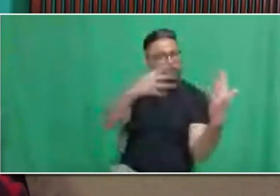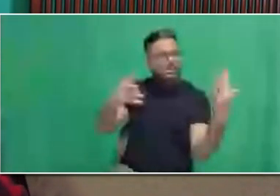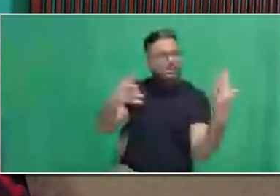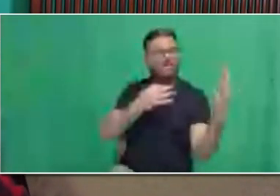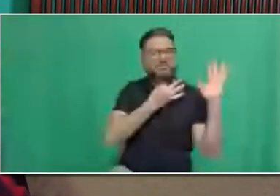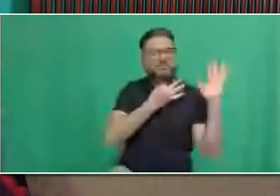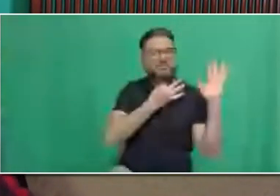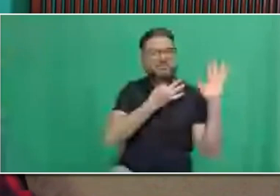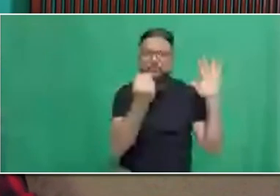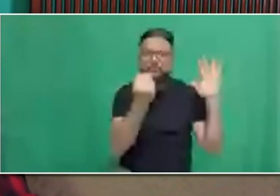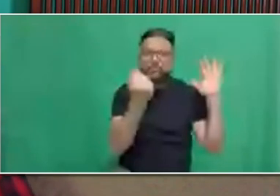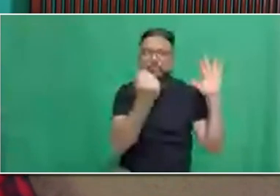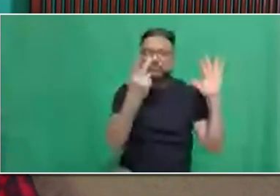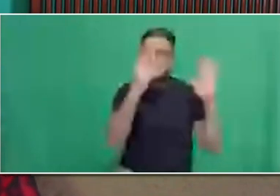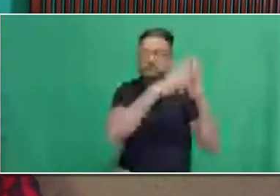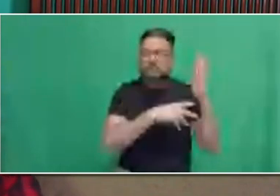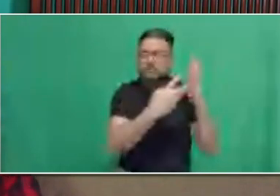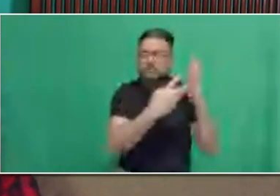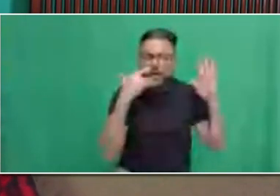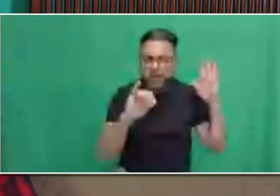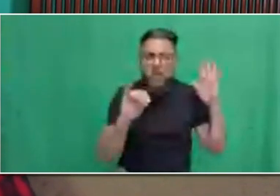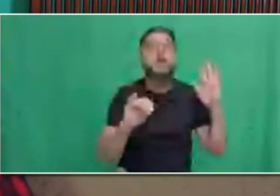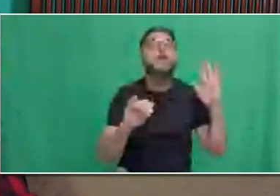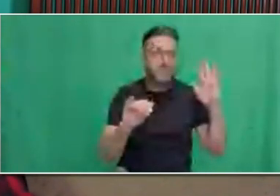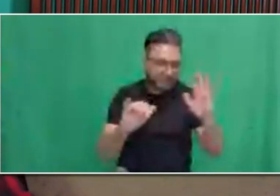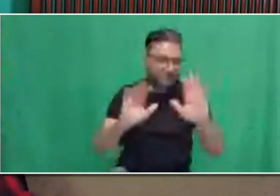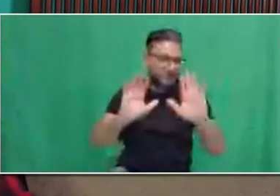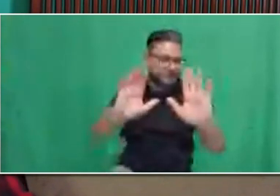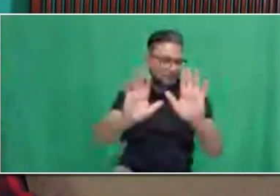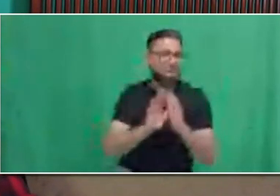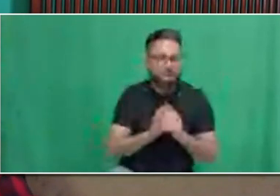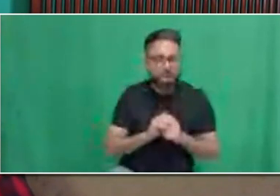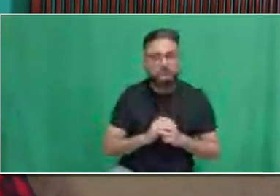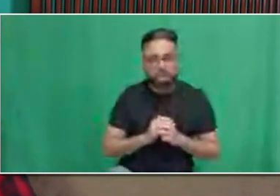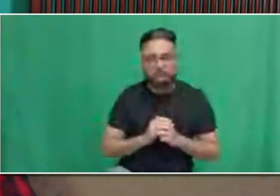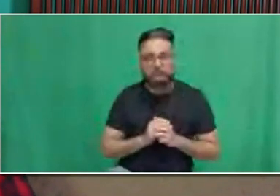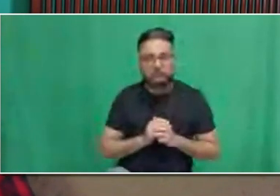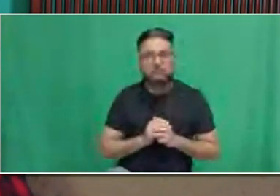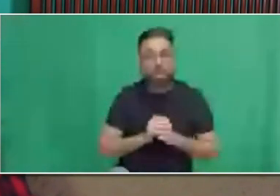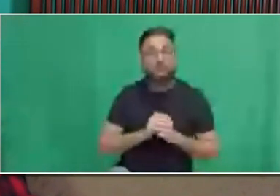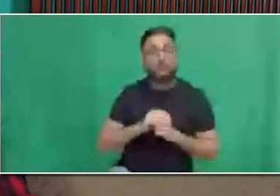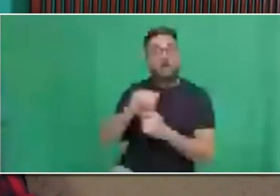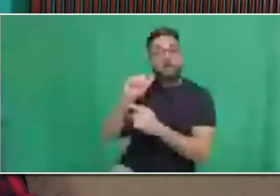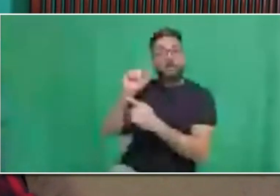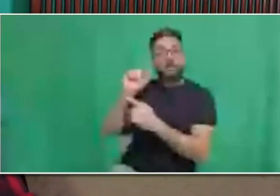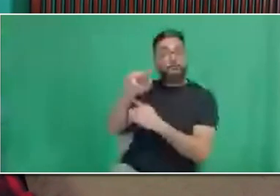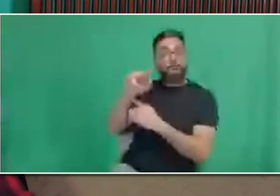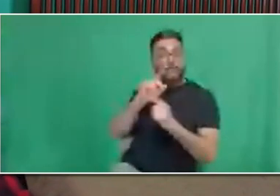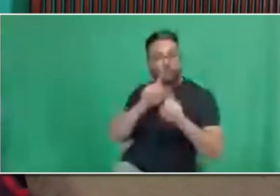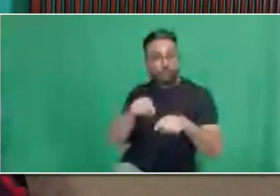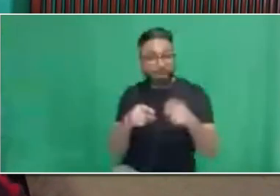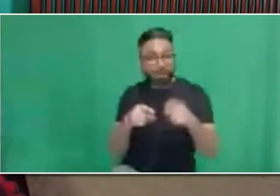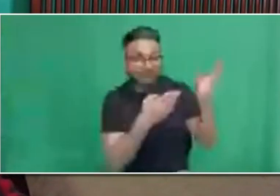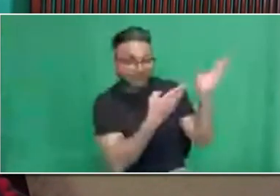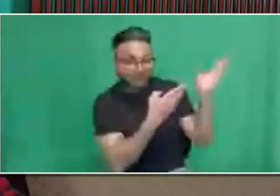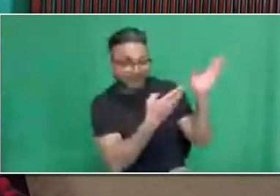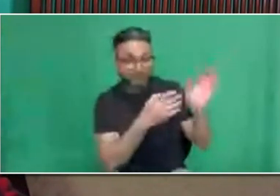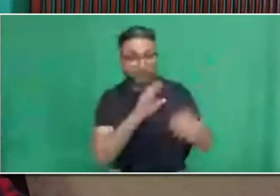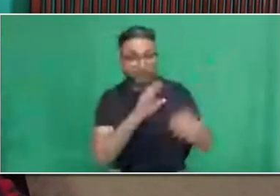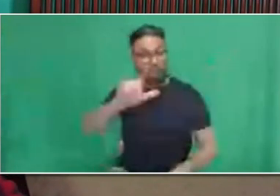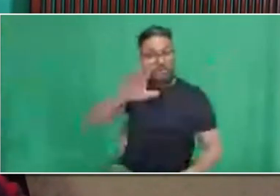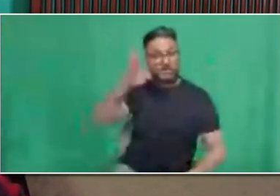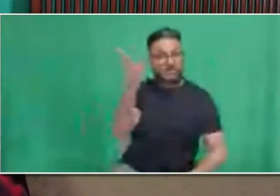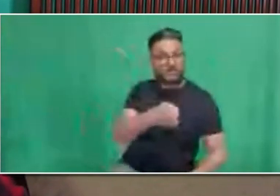TTC is a 24-7 business. Shifts include mornings, afternoons, days, nights, splits, weekends, and holidays.